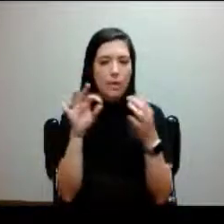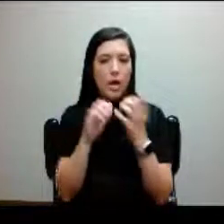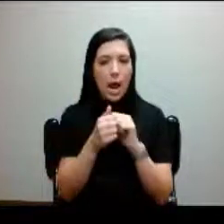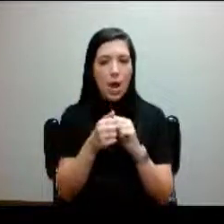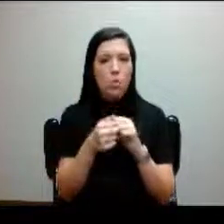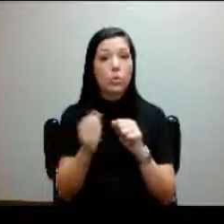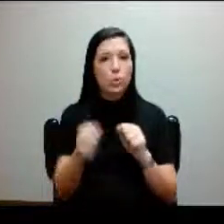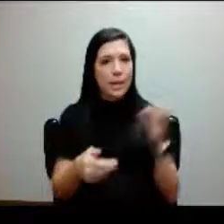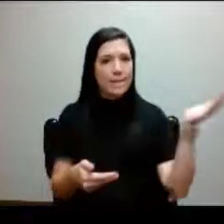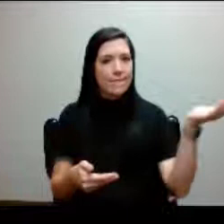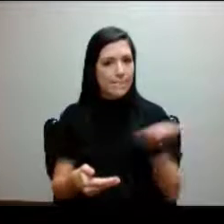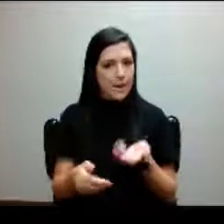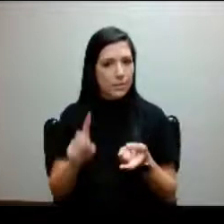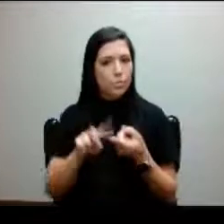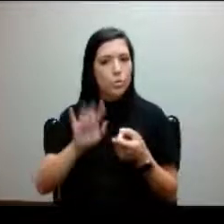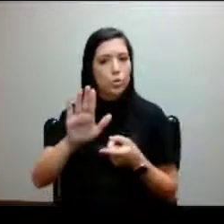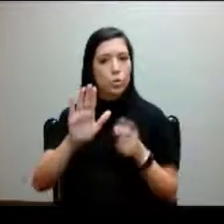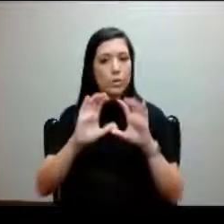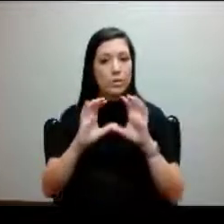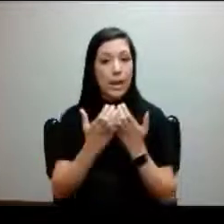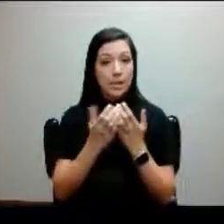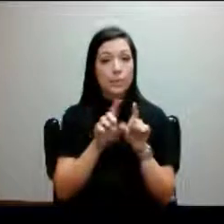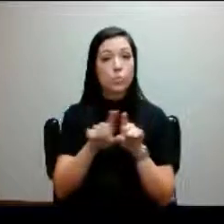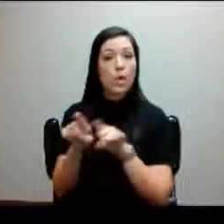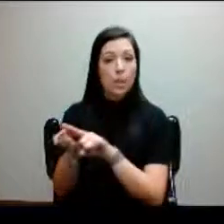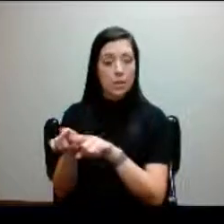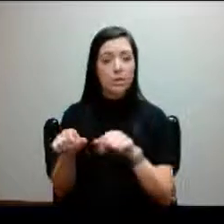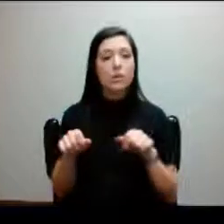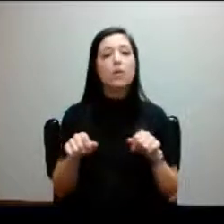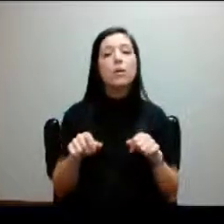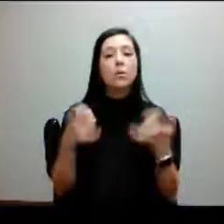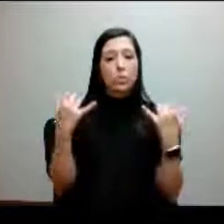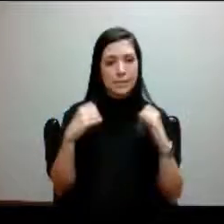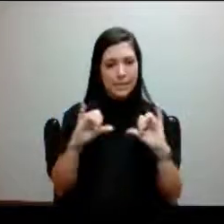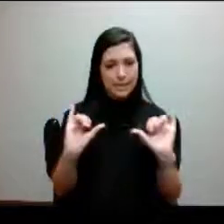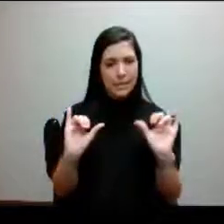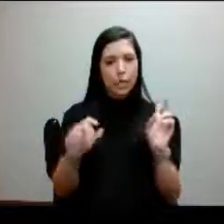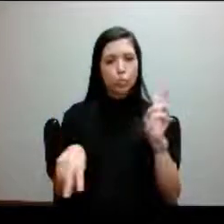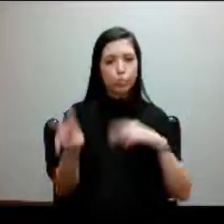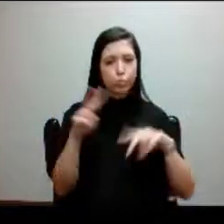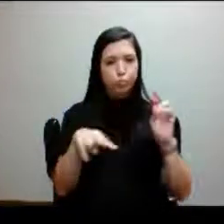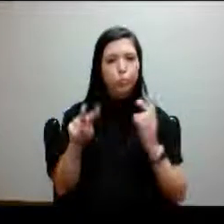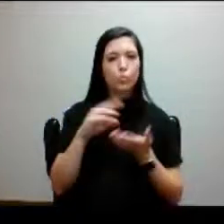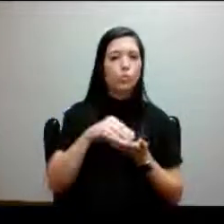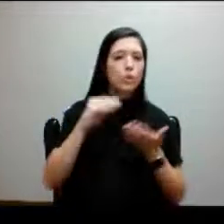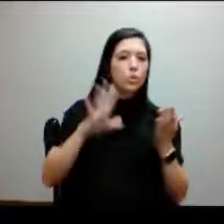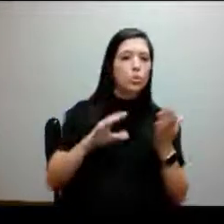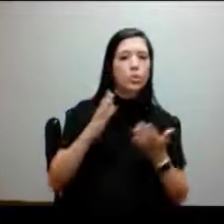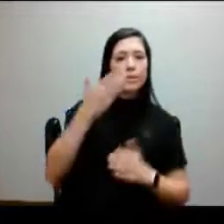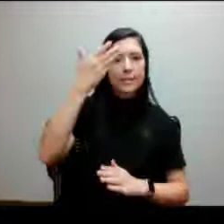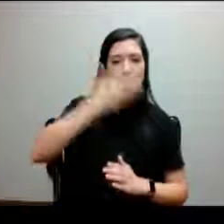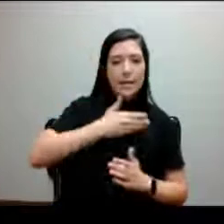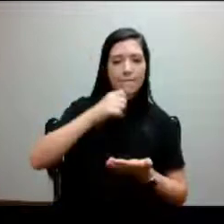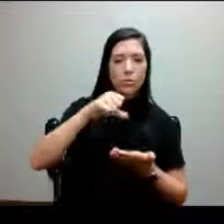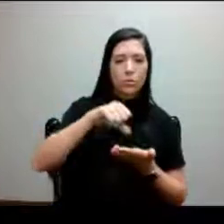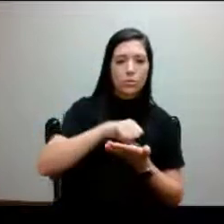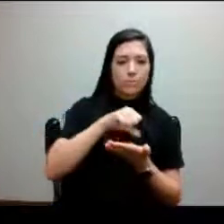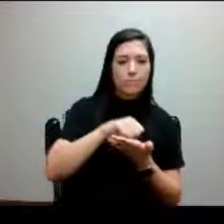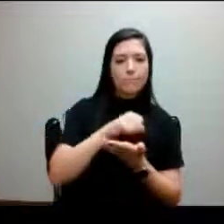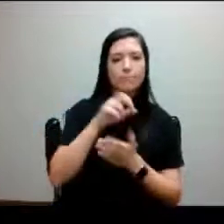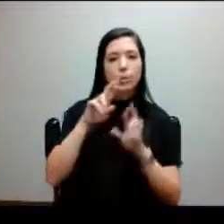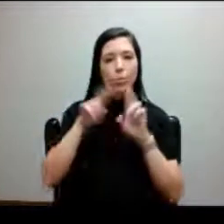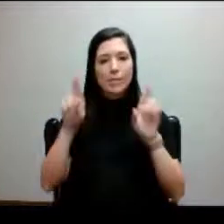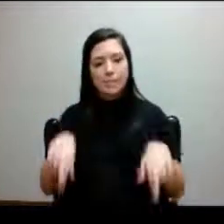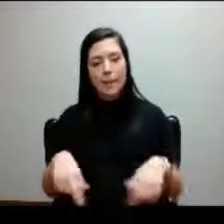to your classes as well. They're still reviewing students cover letter and resume, assisting with